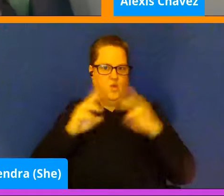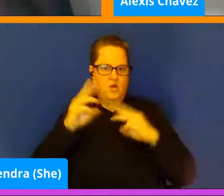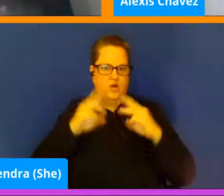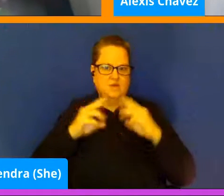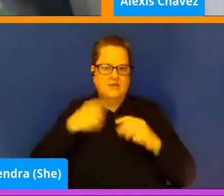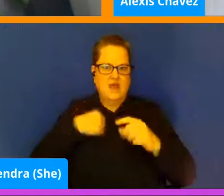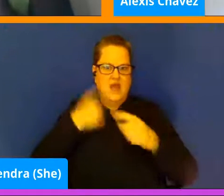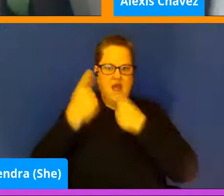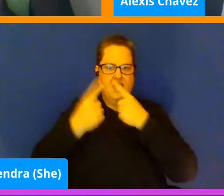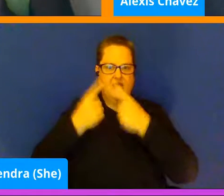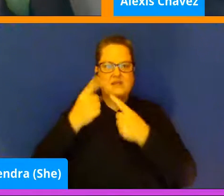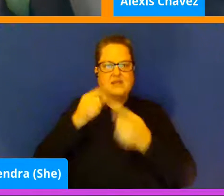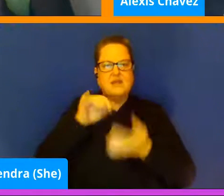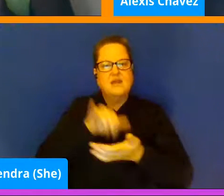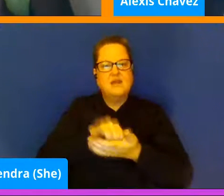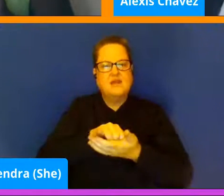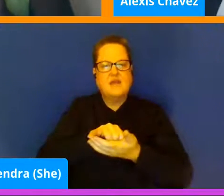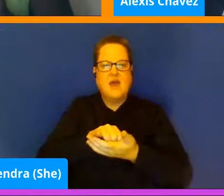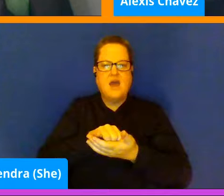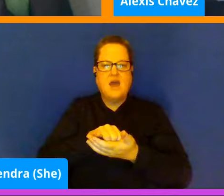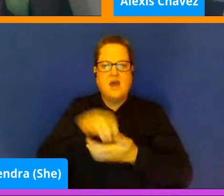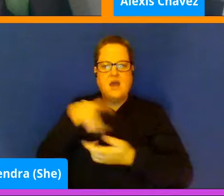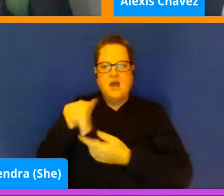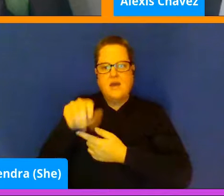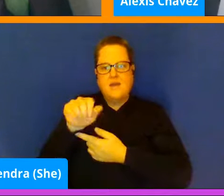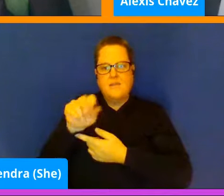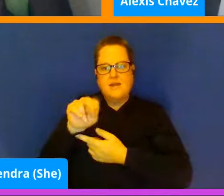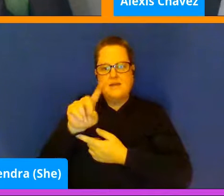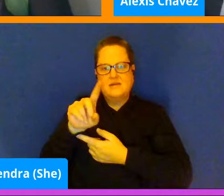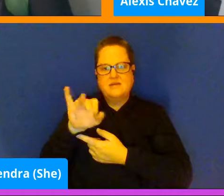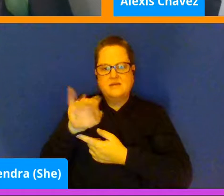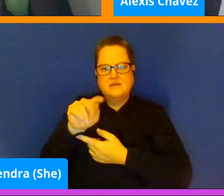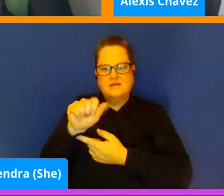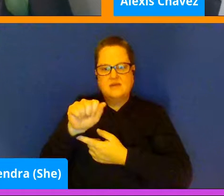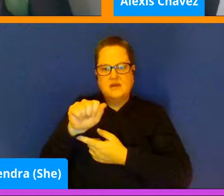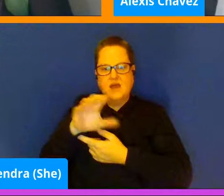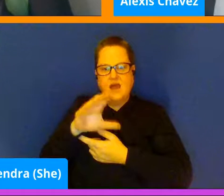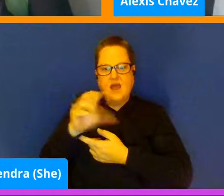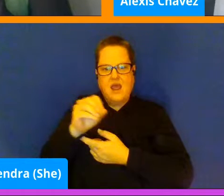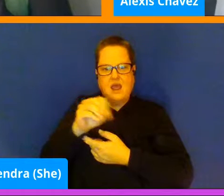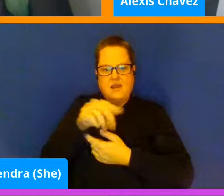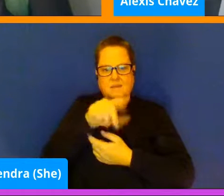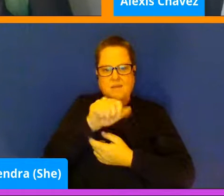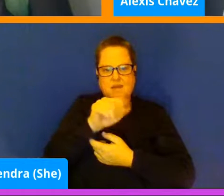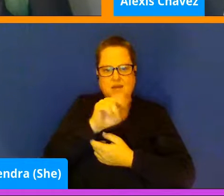think that Pandita and Big Panda were going to ask a couple questions.